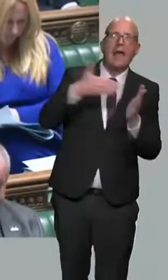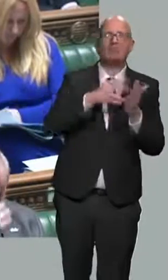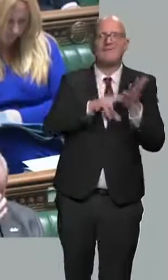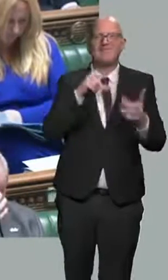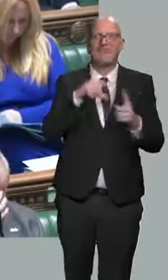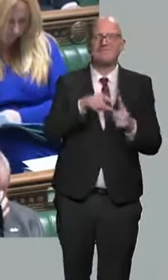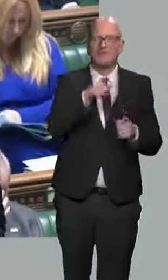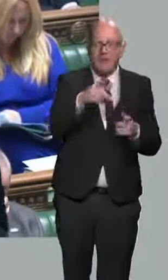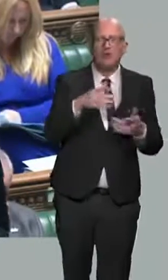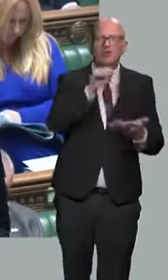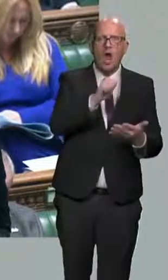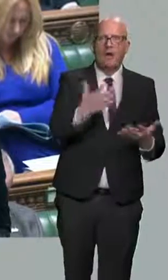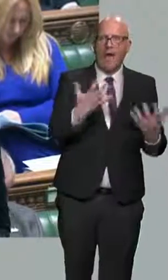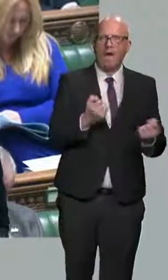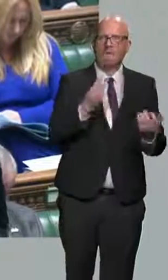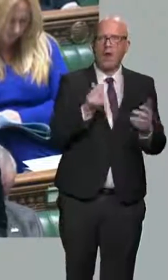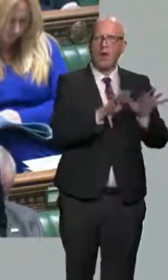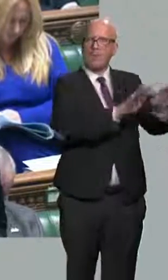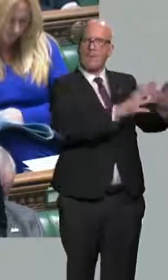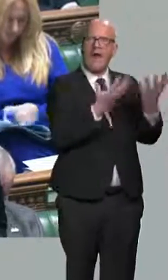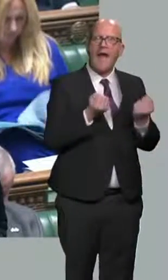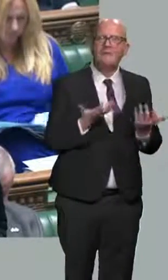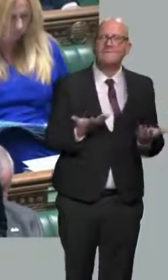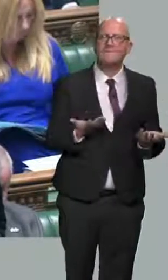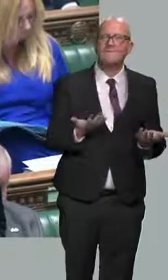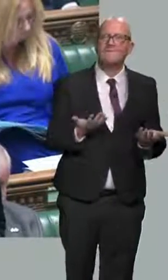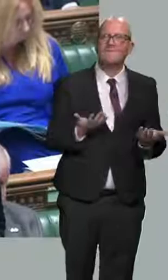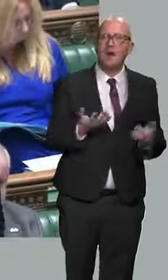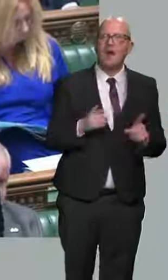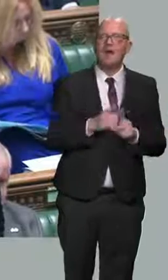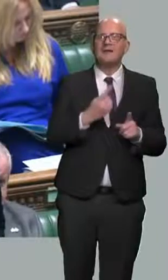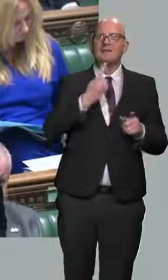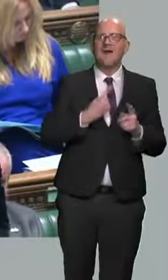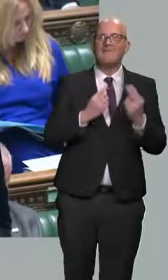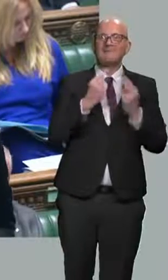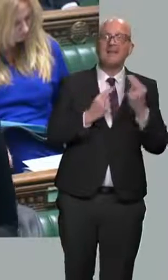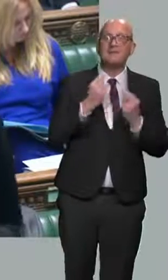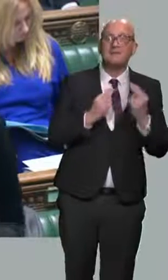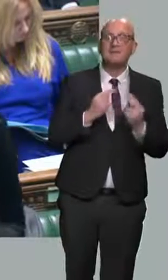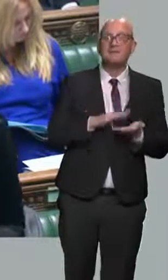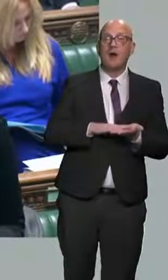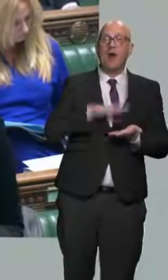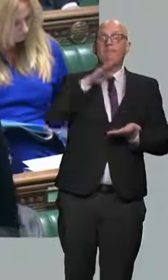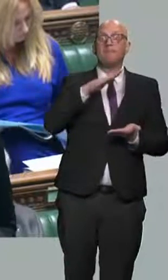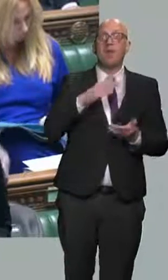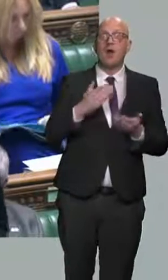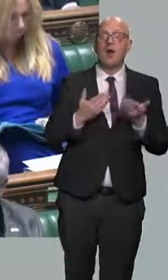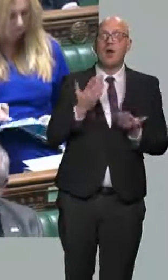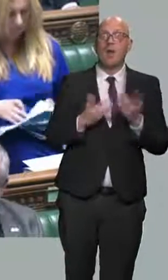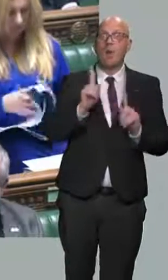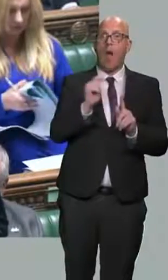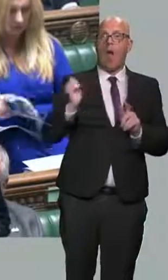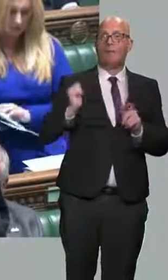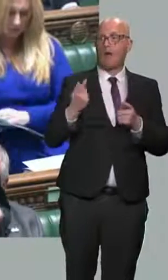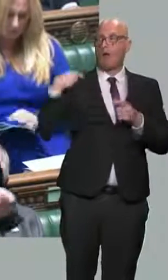Chancellor's coffers, and self-assessment up by £5.2 billion than forecast late last